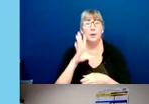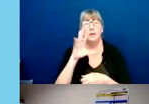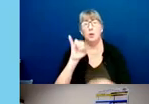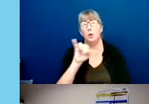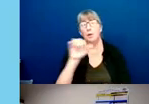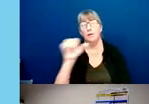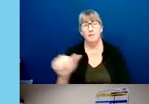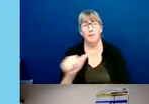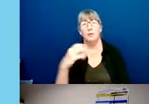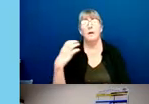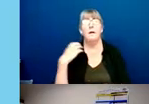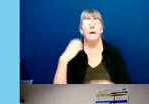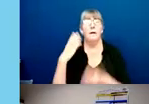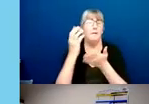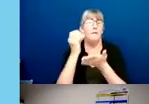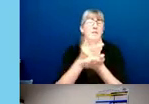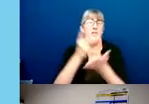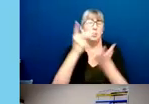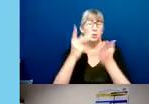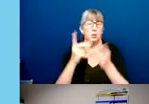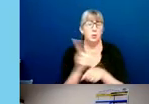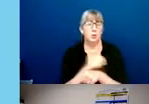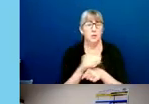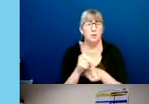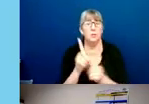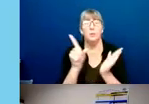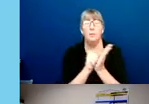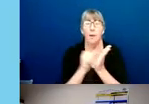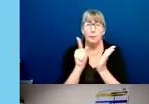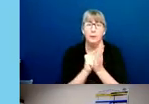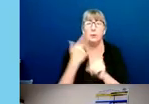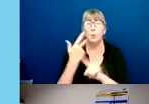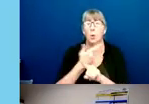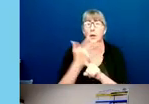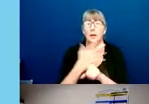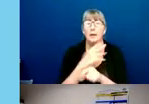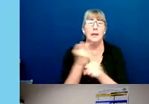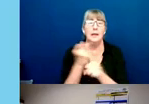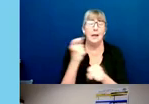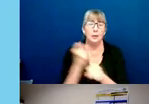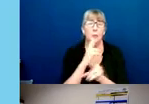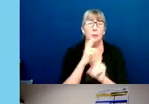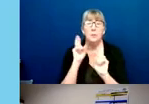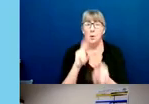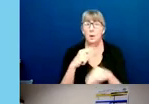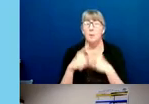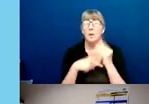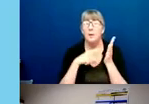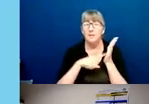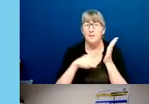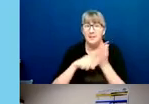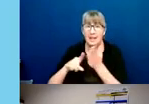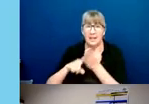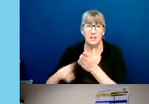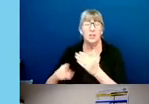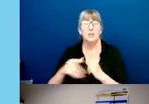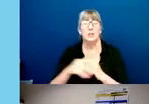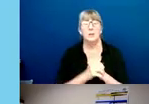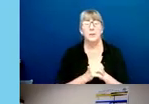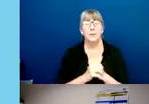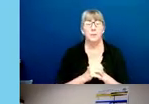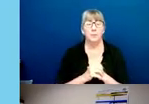this includes a duty to publicly publish quarterly and annual reports about their investigations. And the